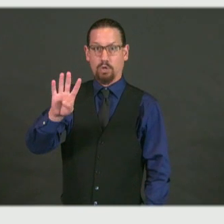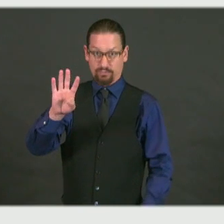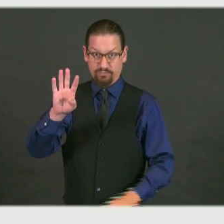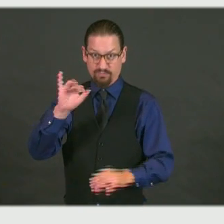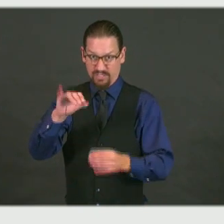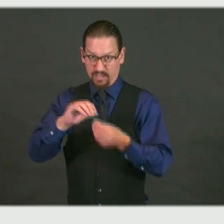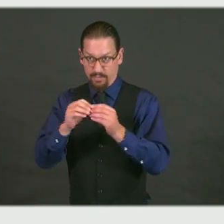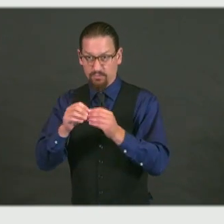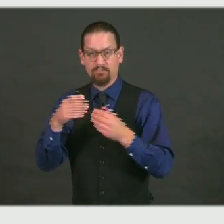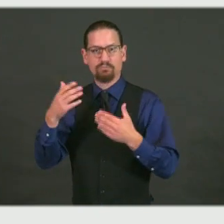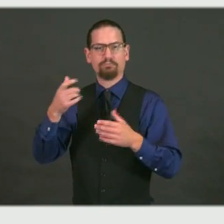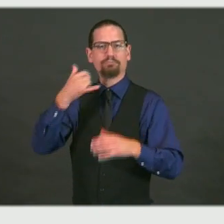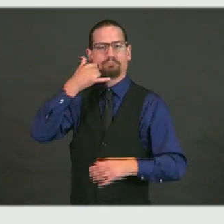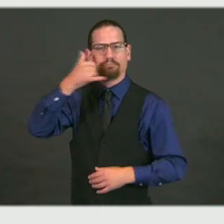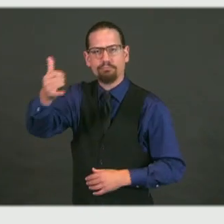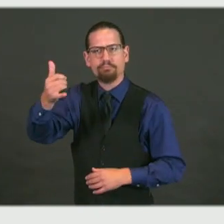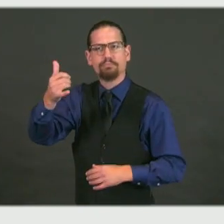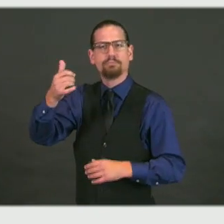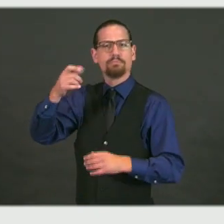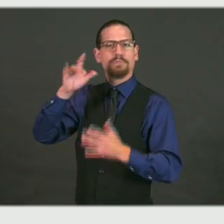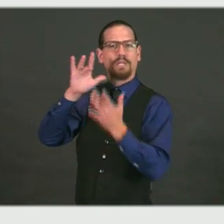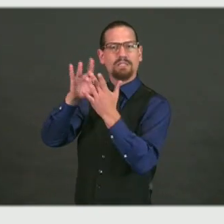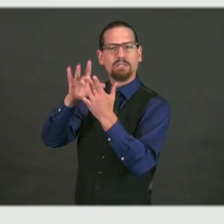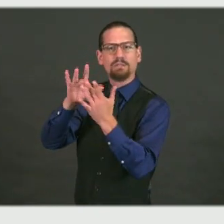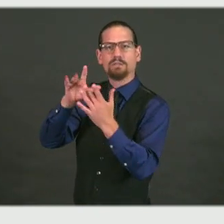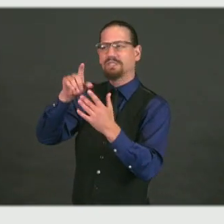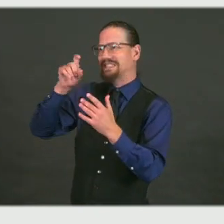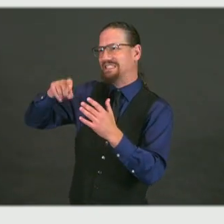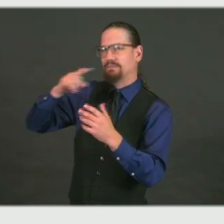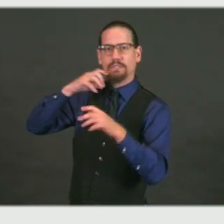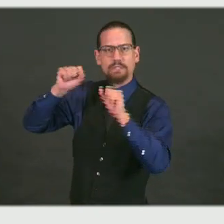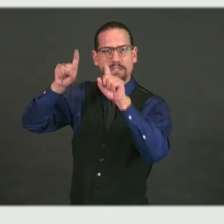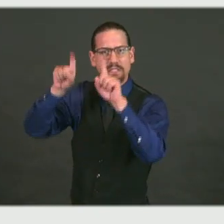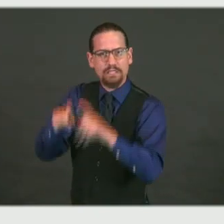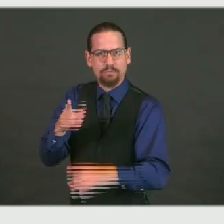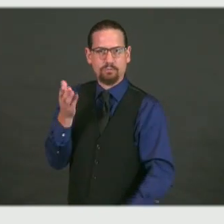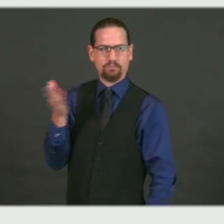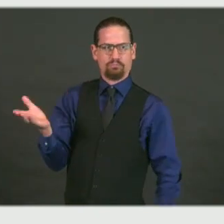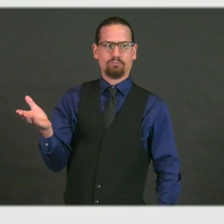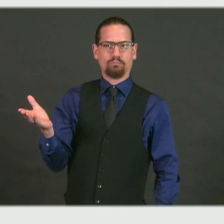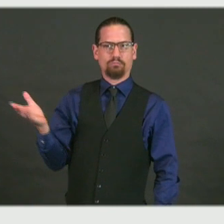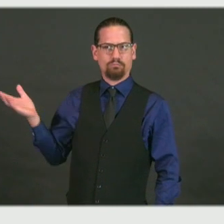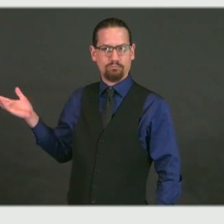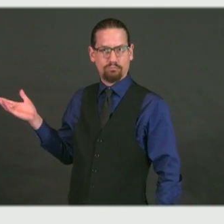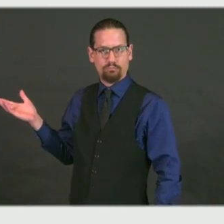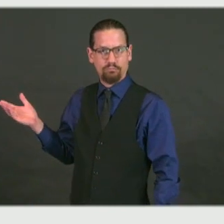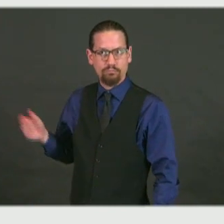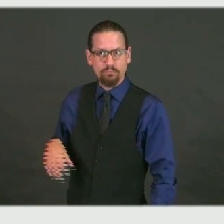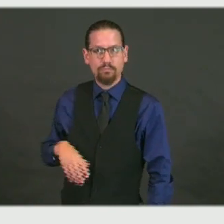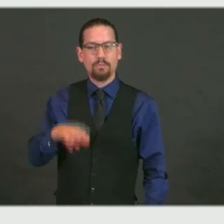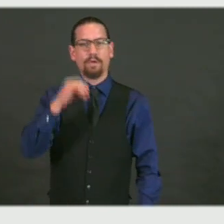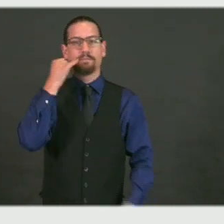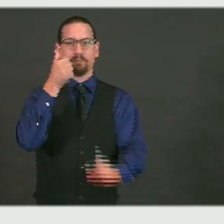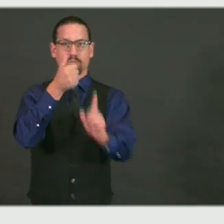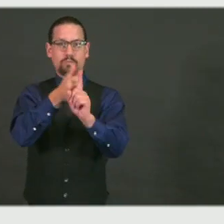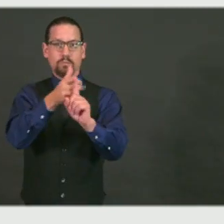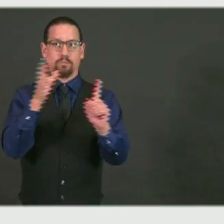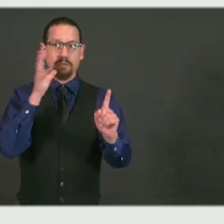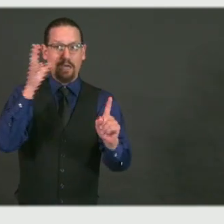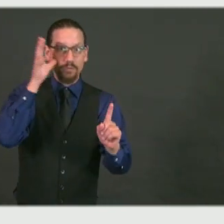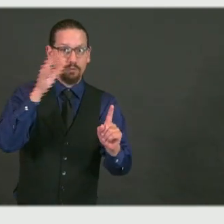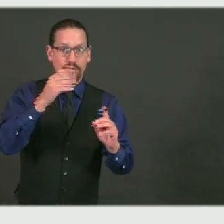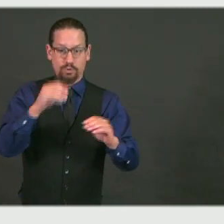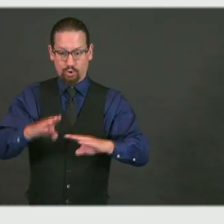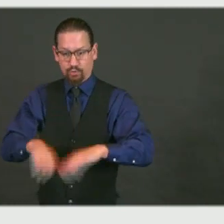number that everybody wants to jot down. If you are, you know, if you're a parent with a child in